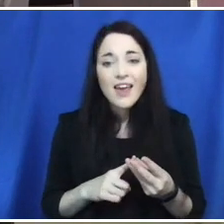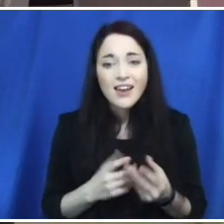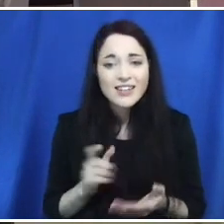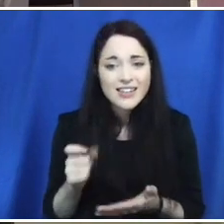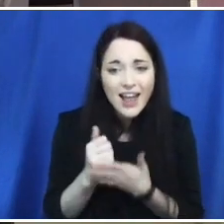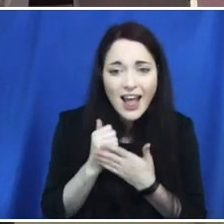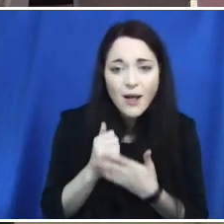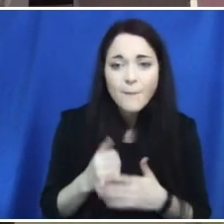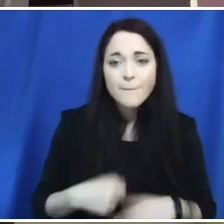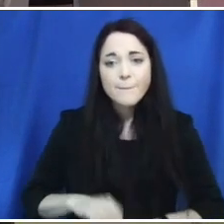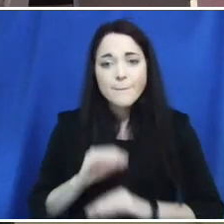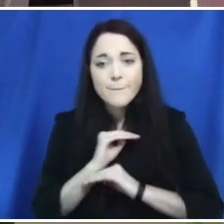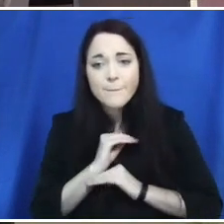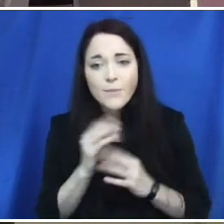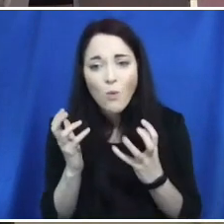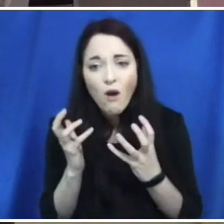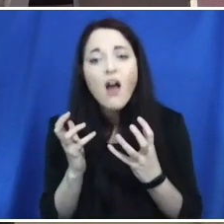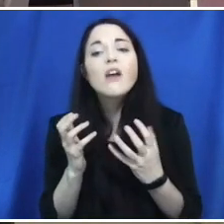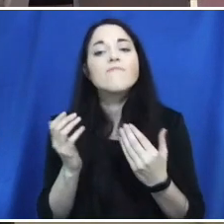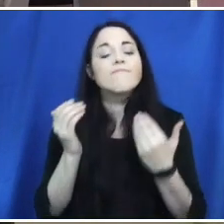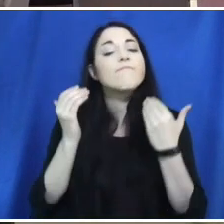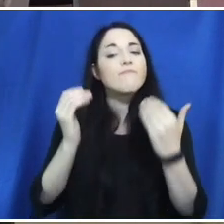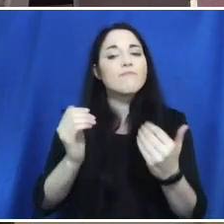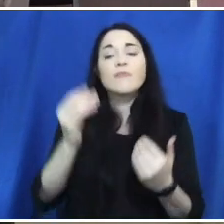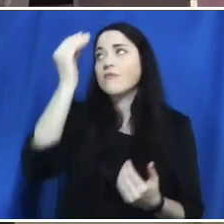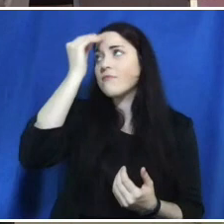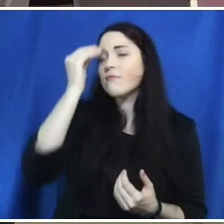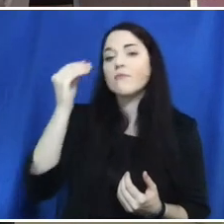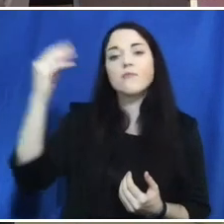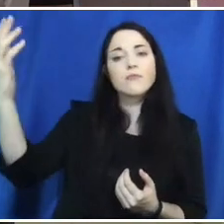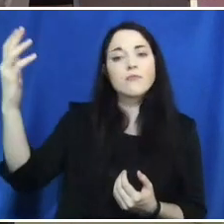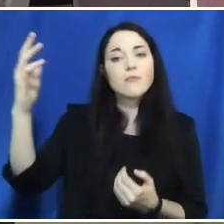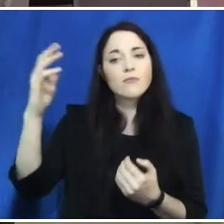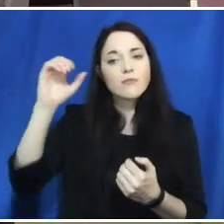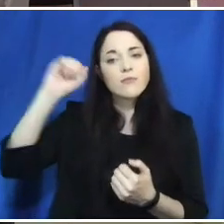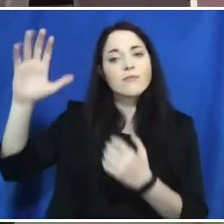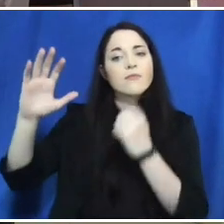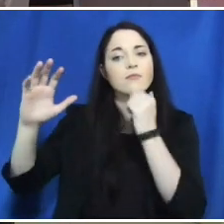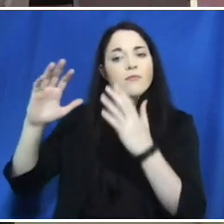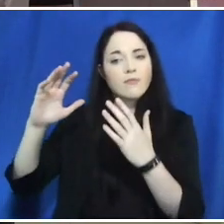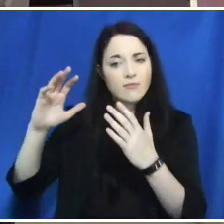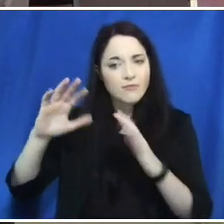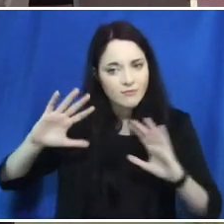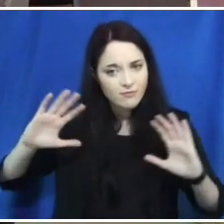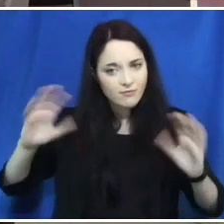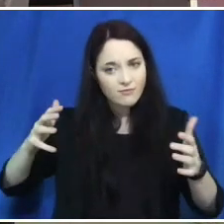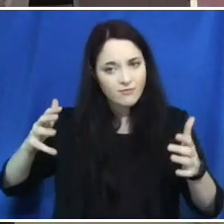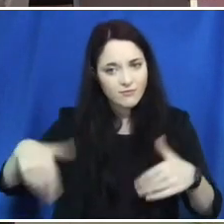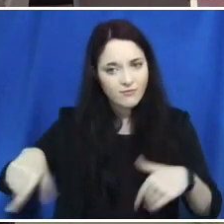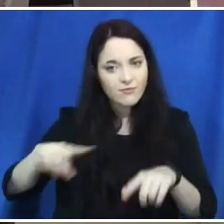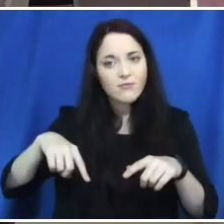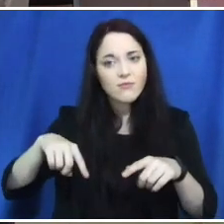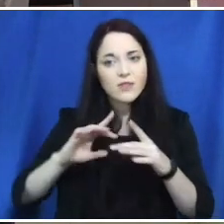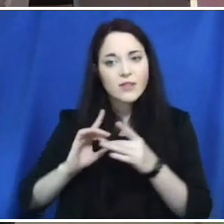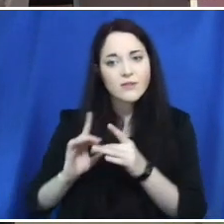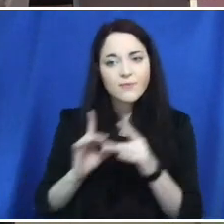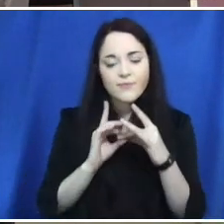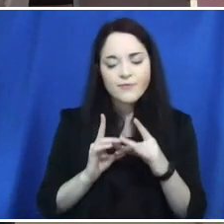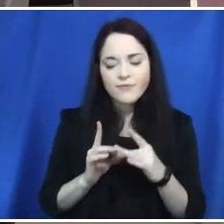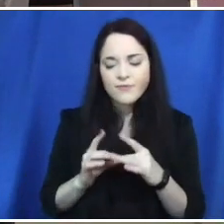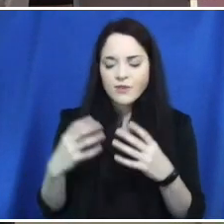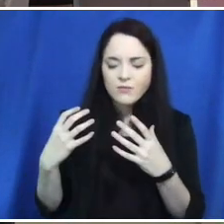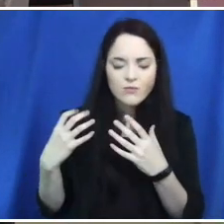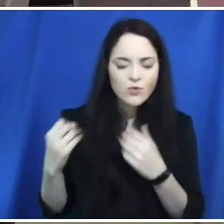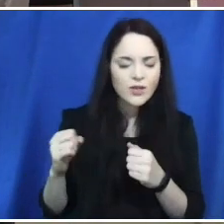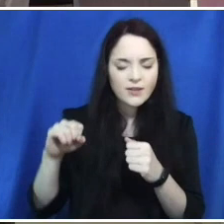And let us go to God in prayer as a community. Great and gracious God.